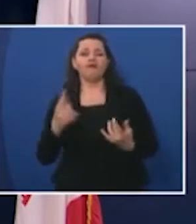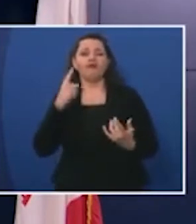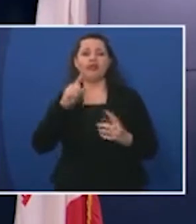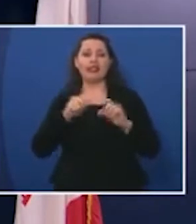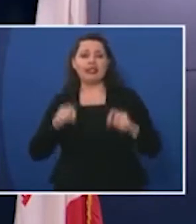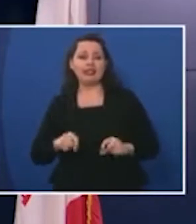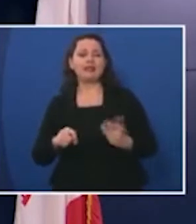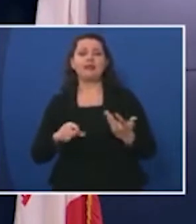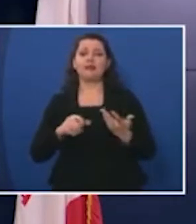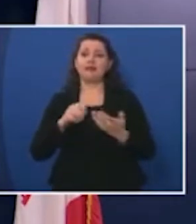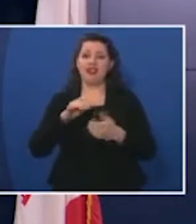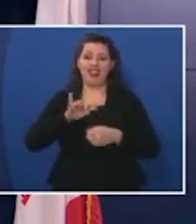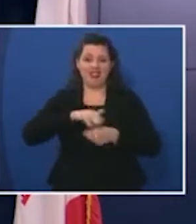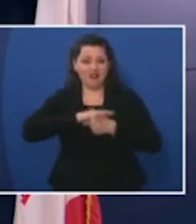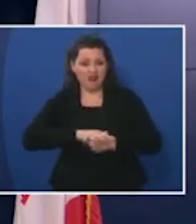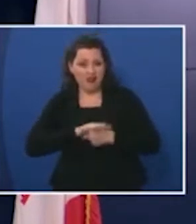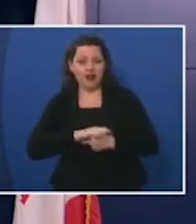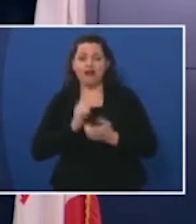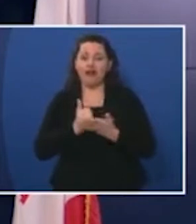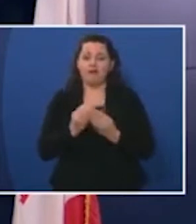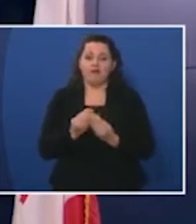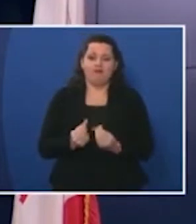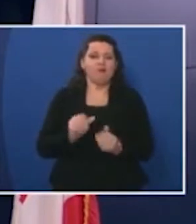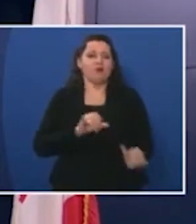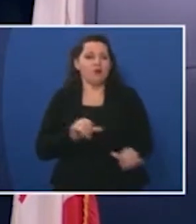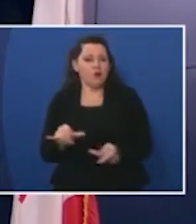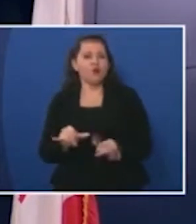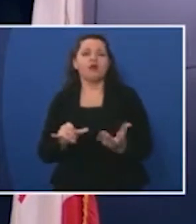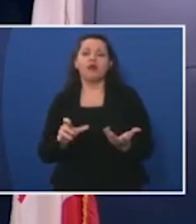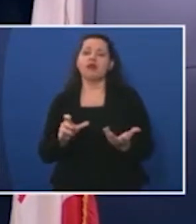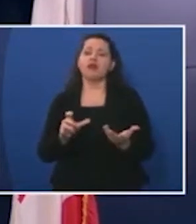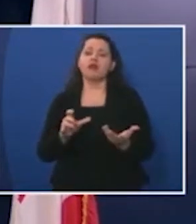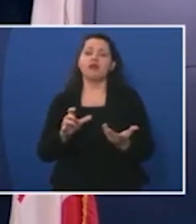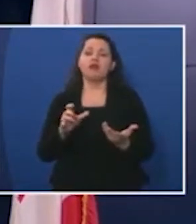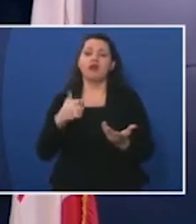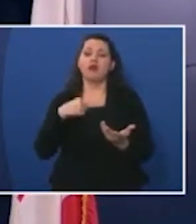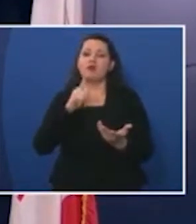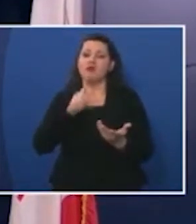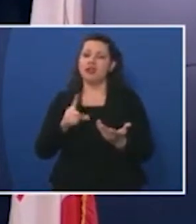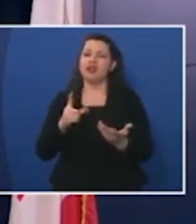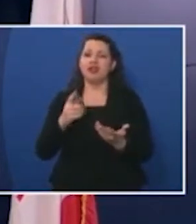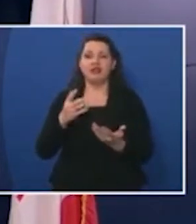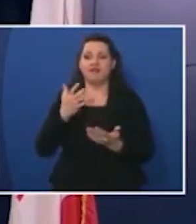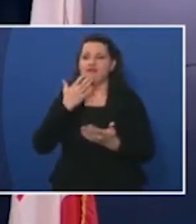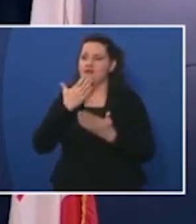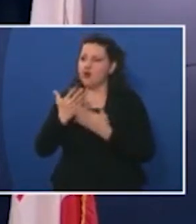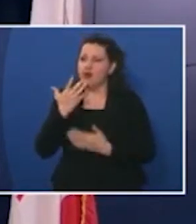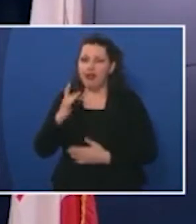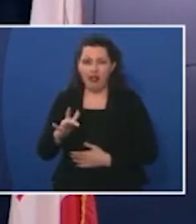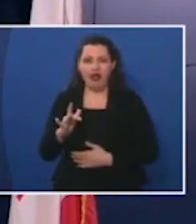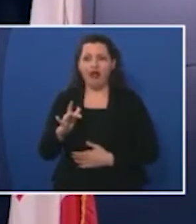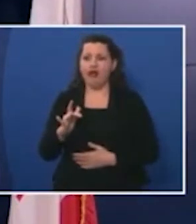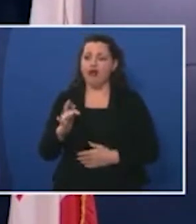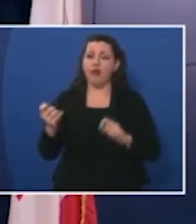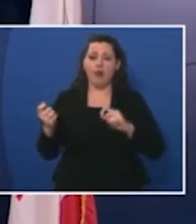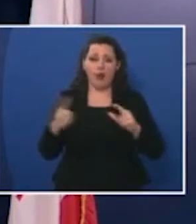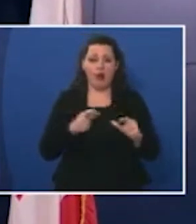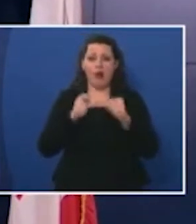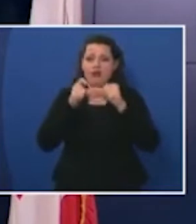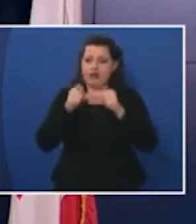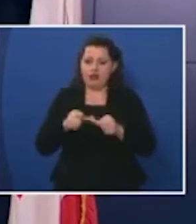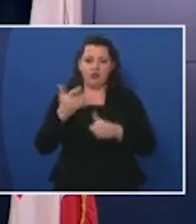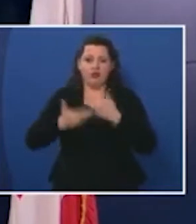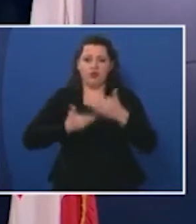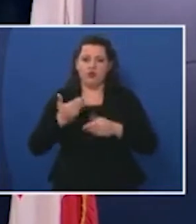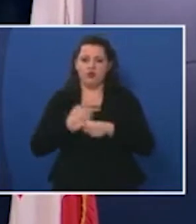for the stress that we're all under during this really difficult time so I just wish you much luck as we can all continue to navigate